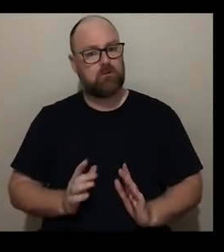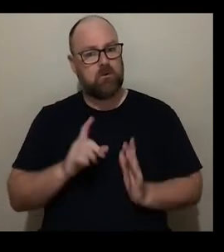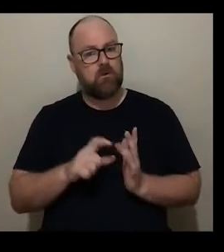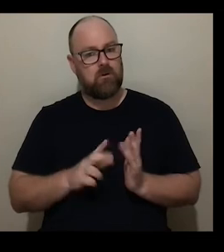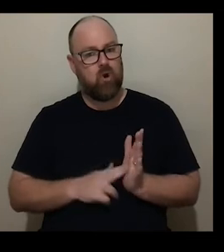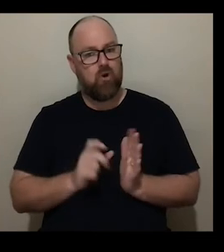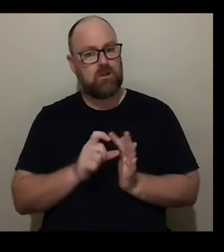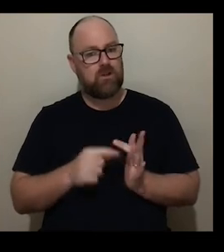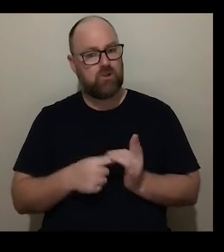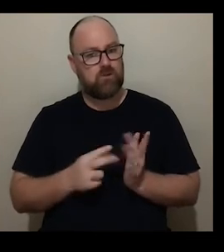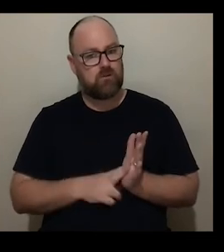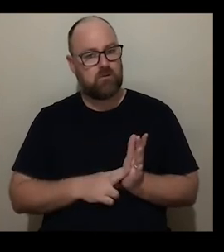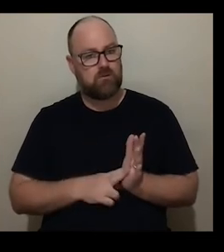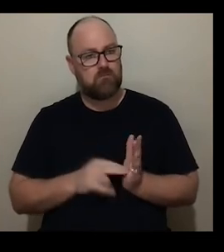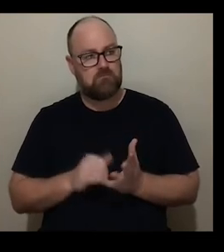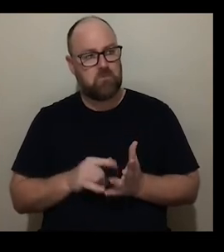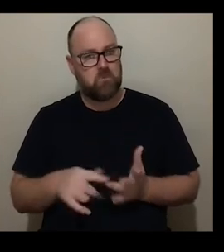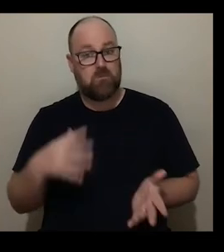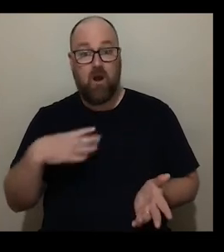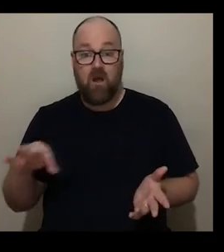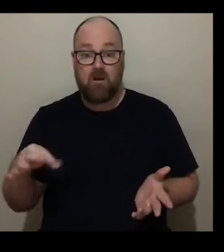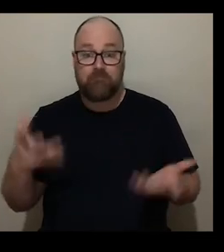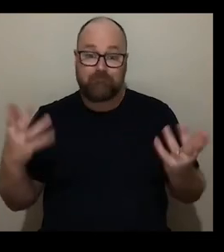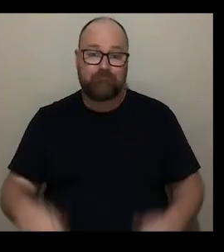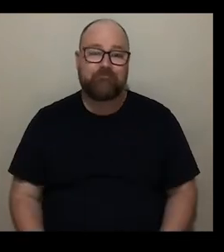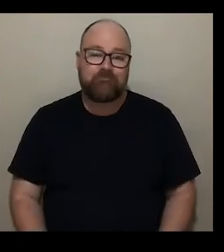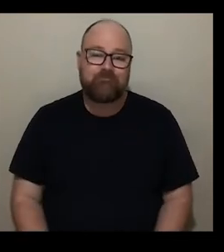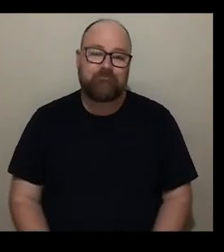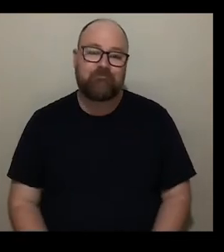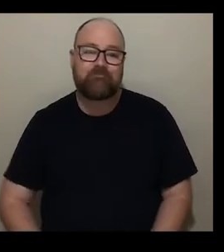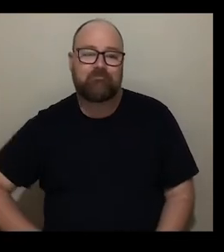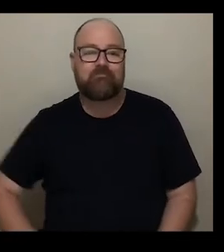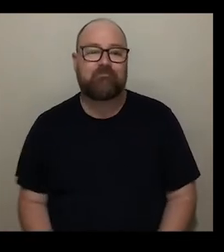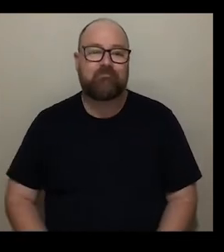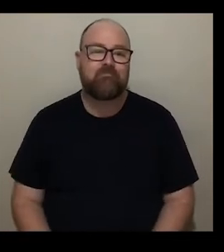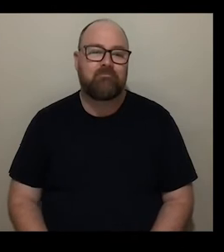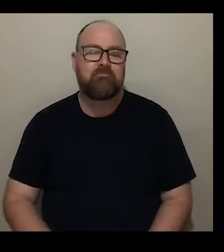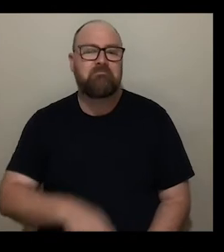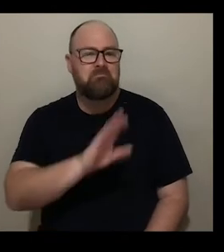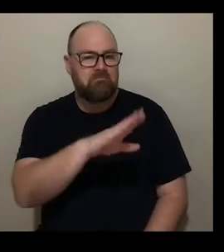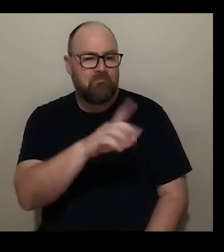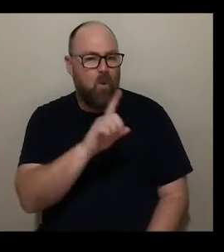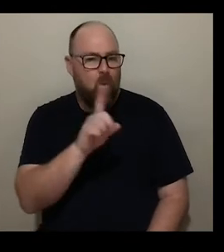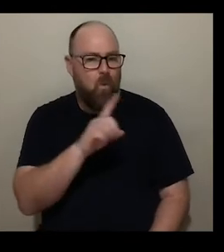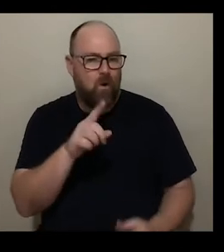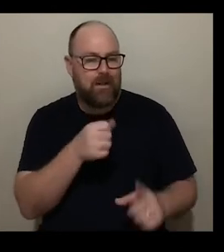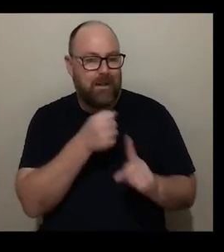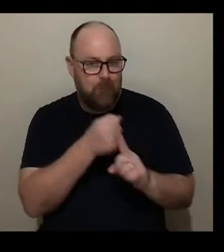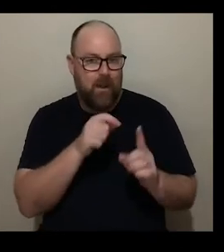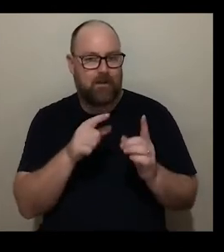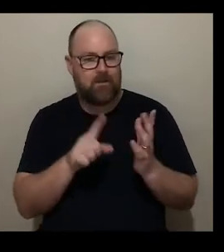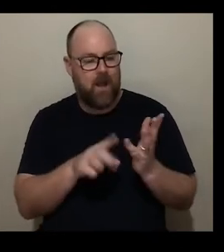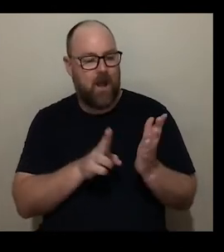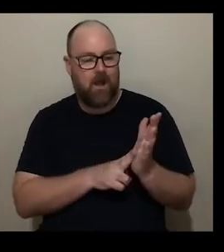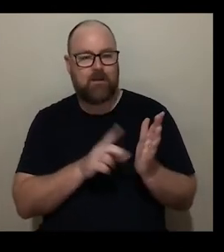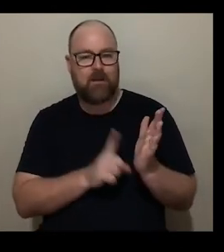why why not um yeah what impact has unlimited commission had